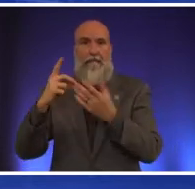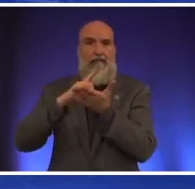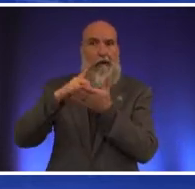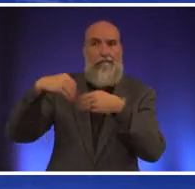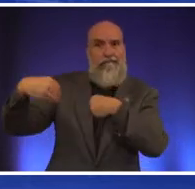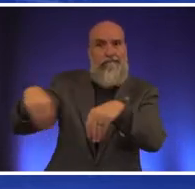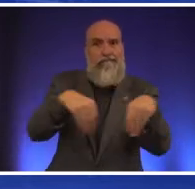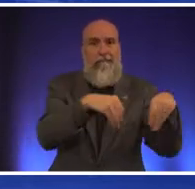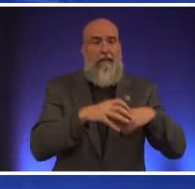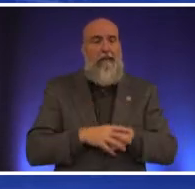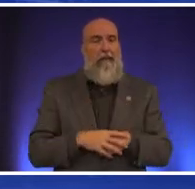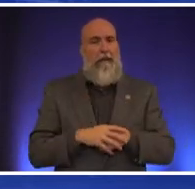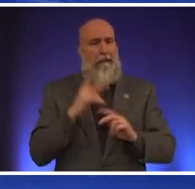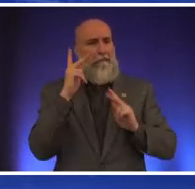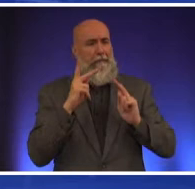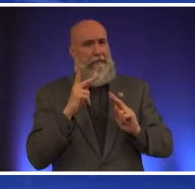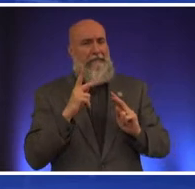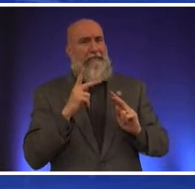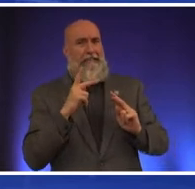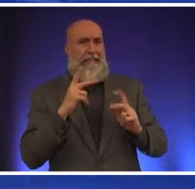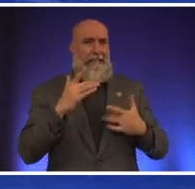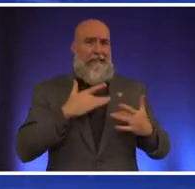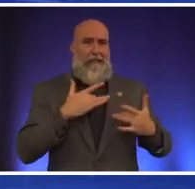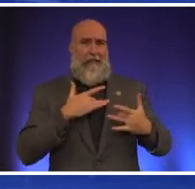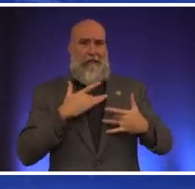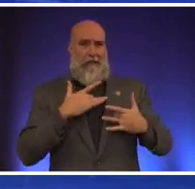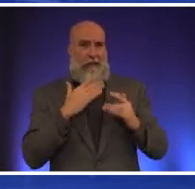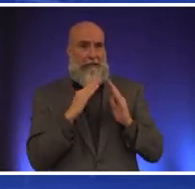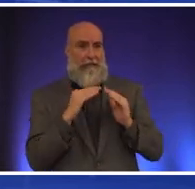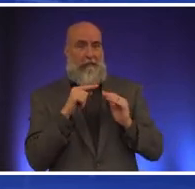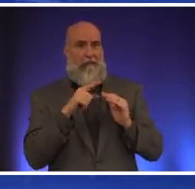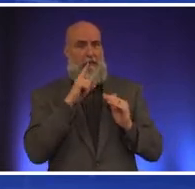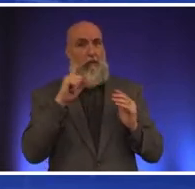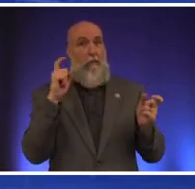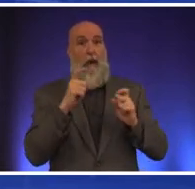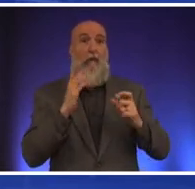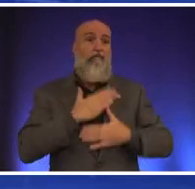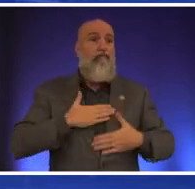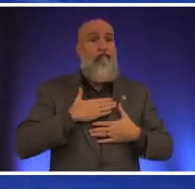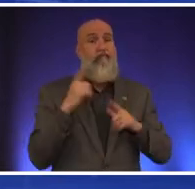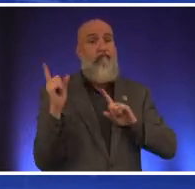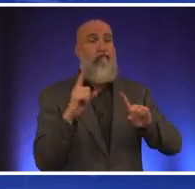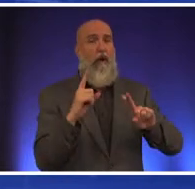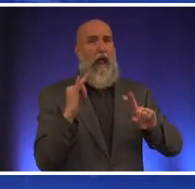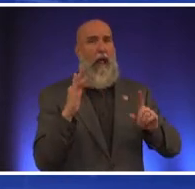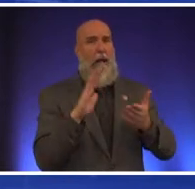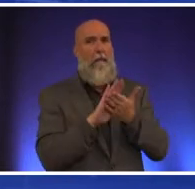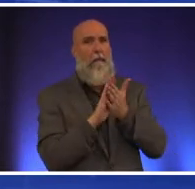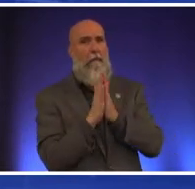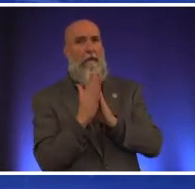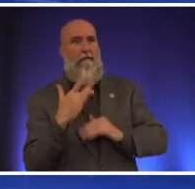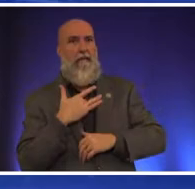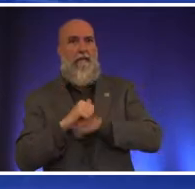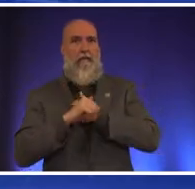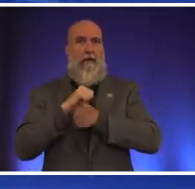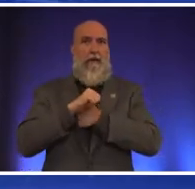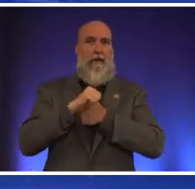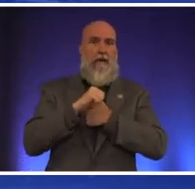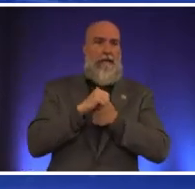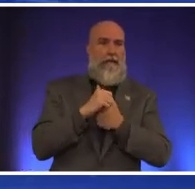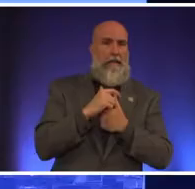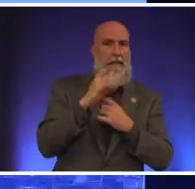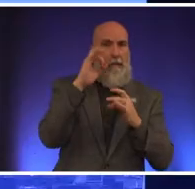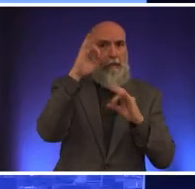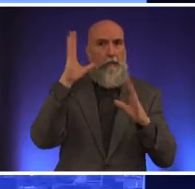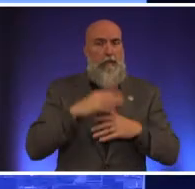people are concerned about downtown turning from a tourist attraction a fun place to a place where they feel threatened so if elected as